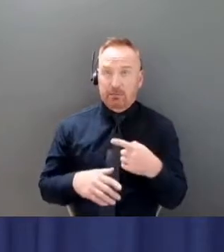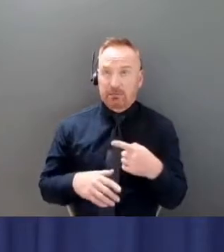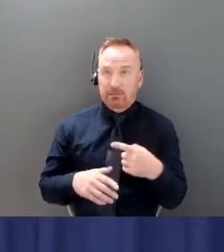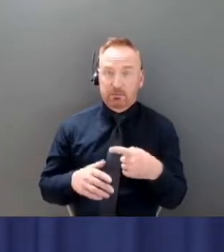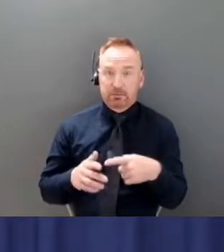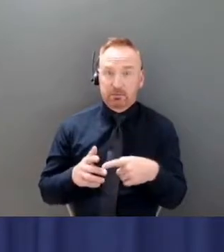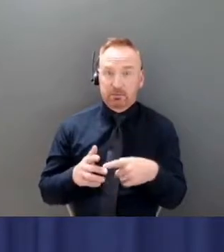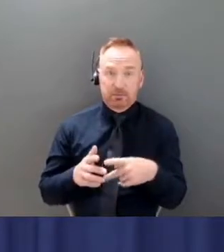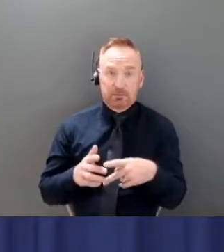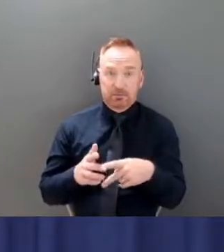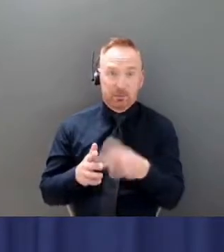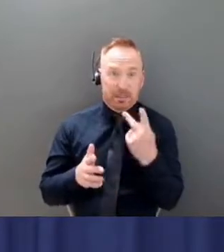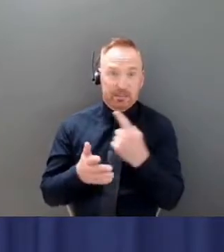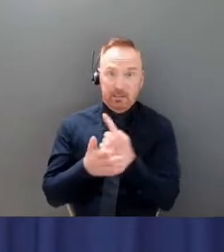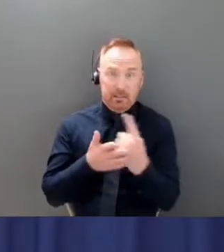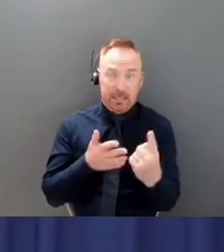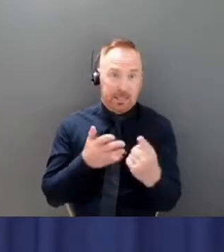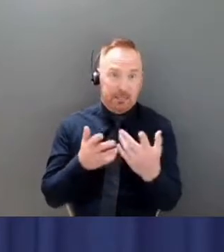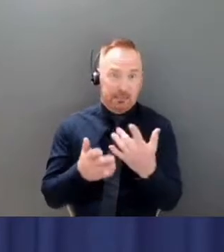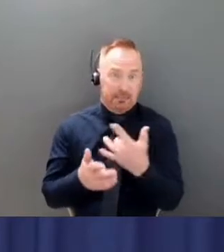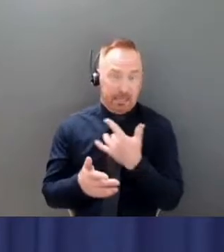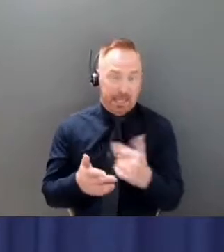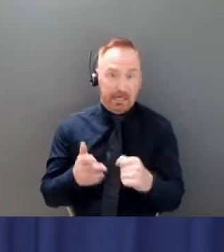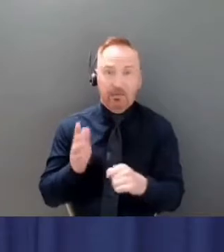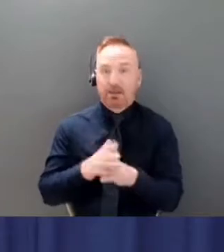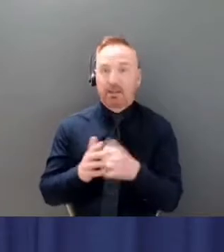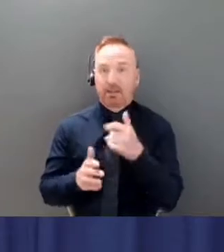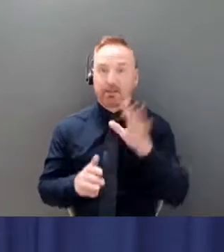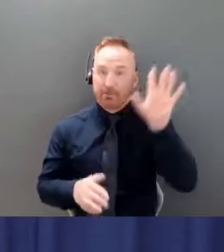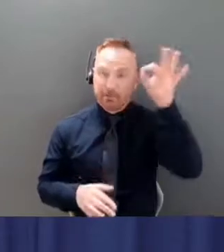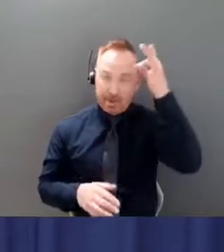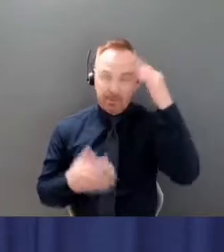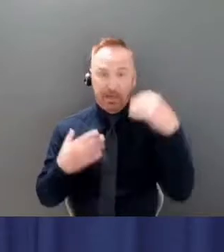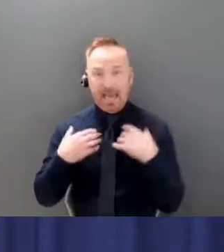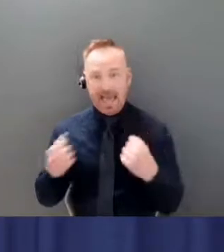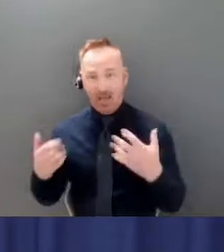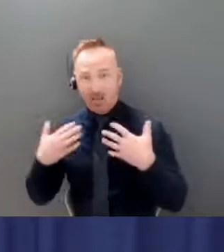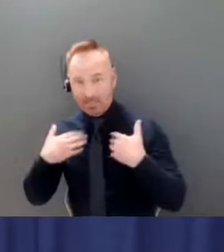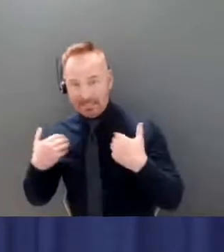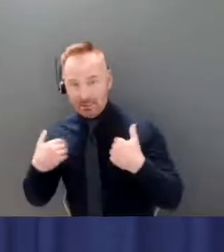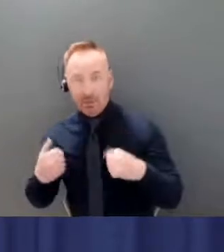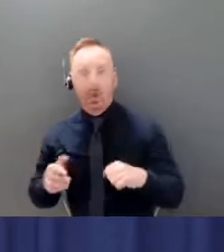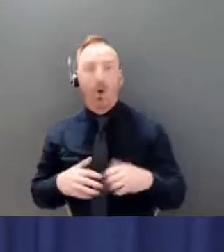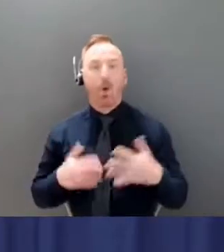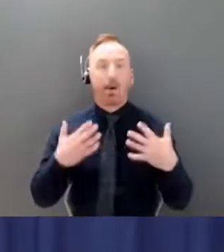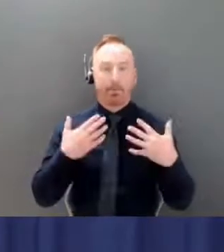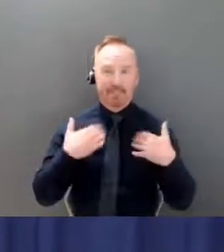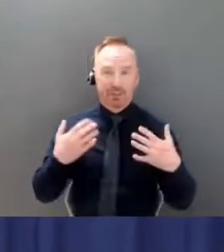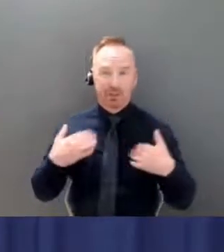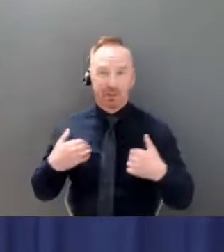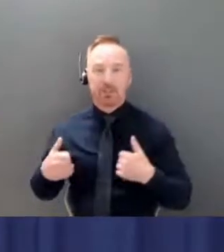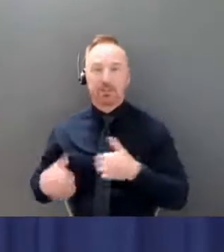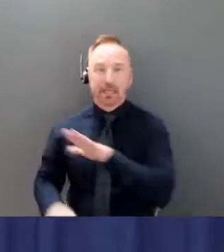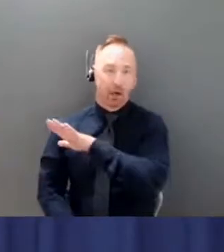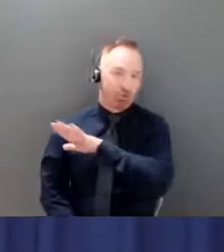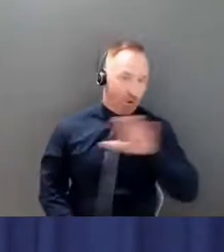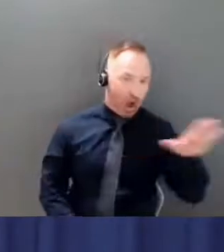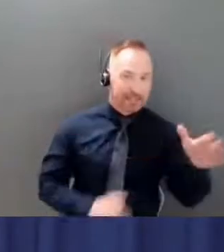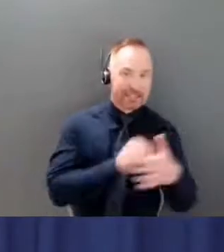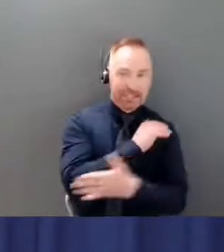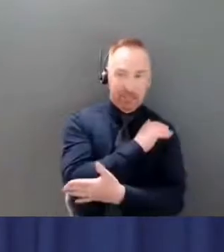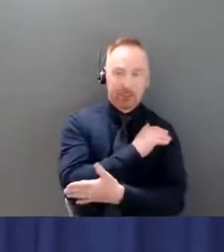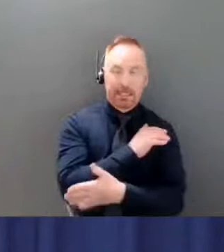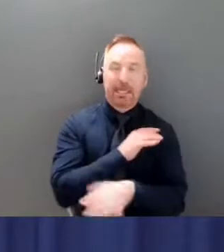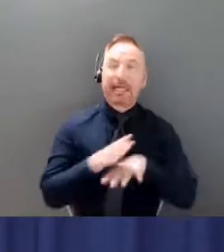federal health ministers and ministers from across the country, including Dr. Theresa Tam. And